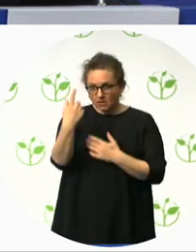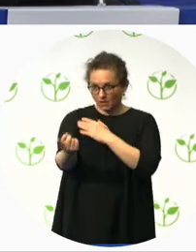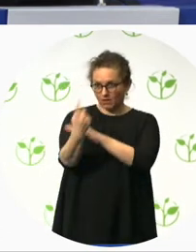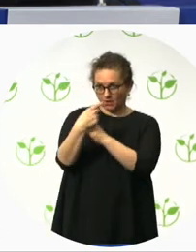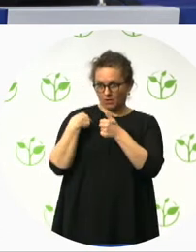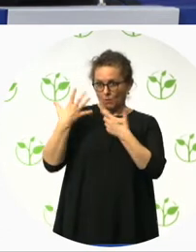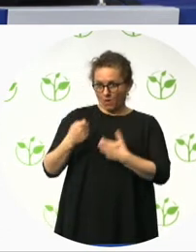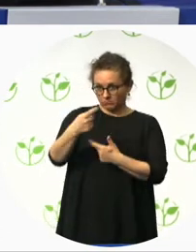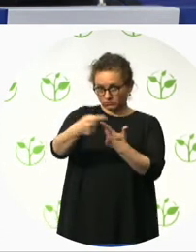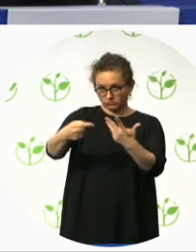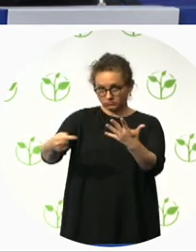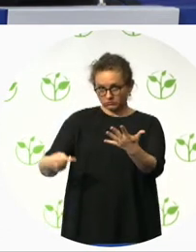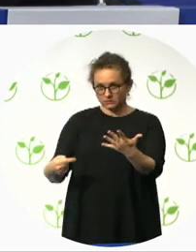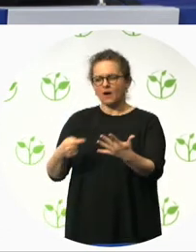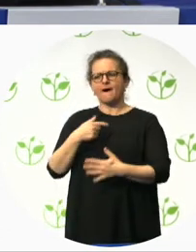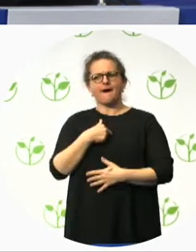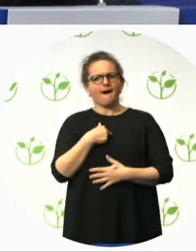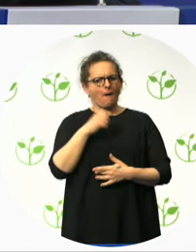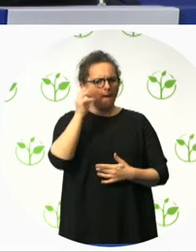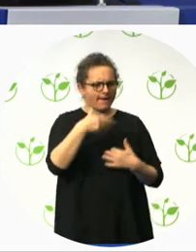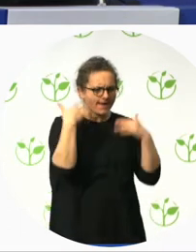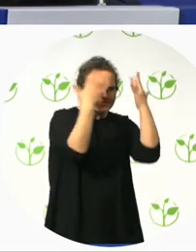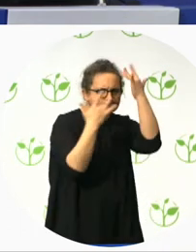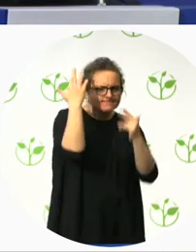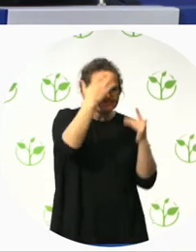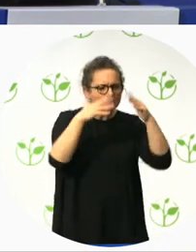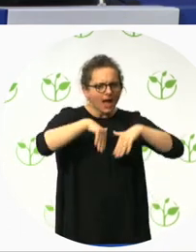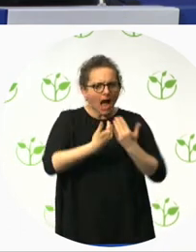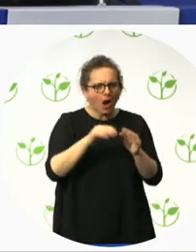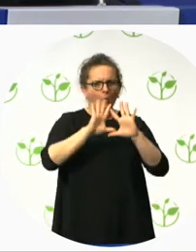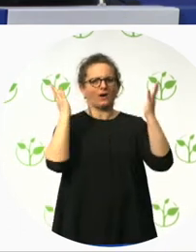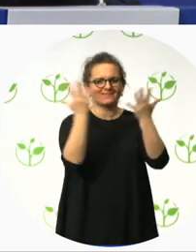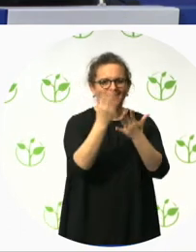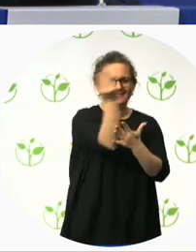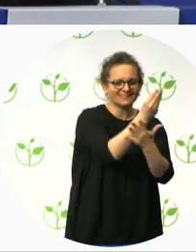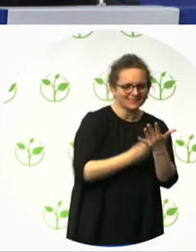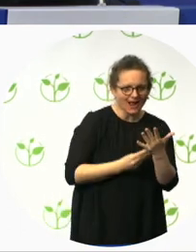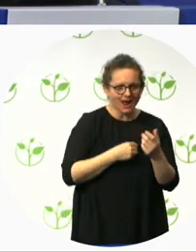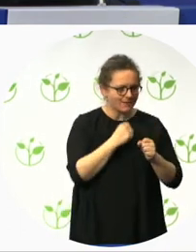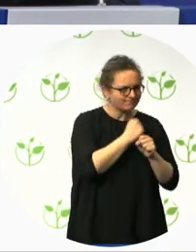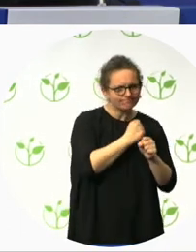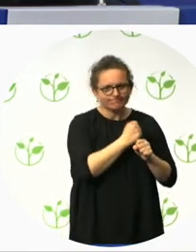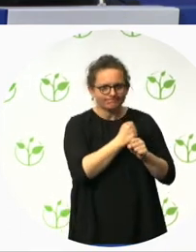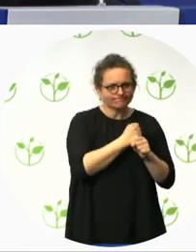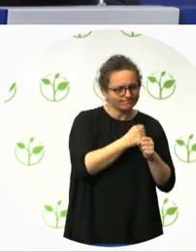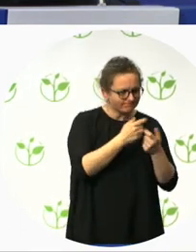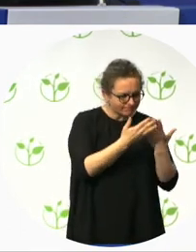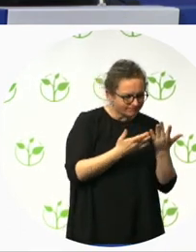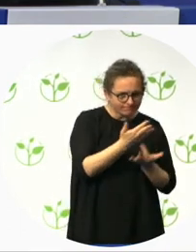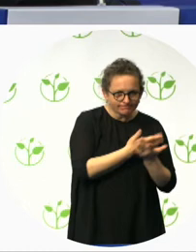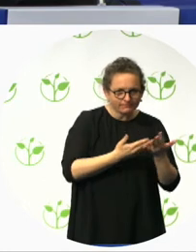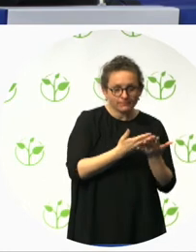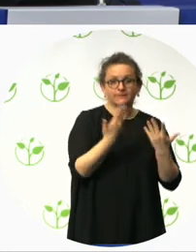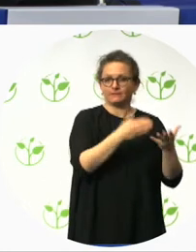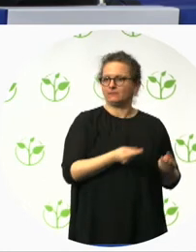start of the project. In our case from procurement. Have an inclusive design champion throughout the project. Involve disabled people. Co